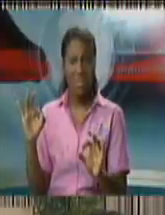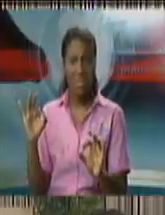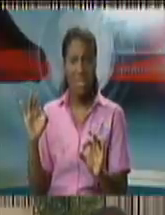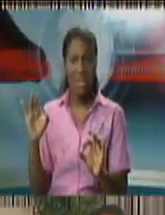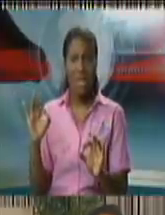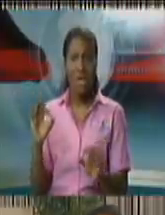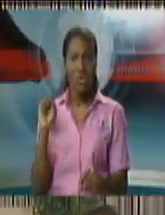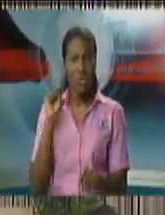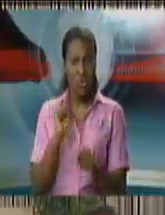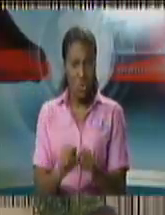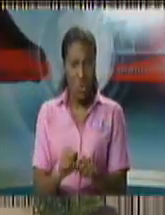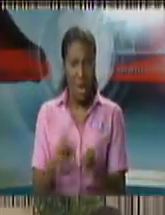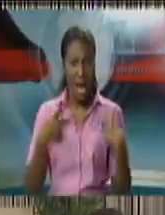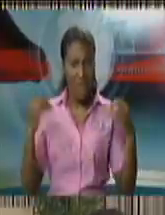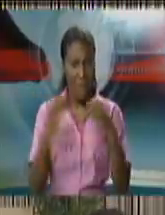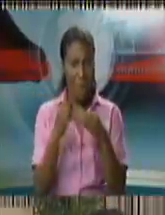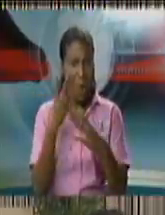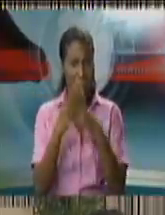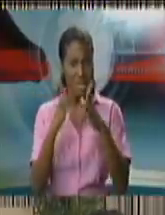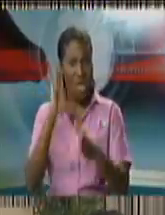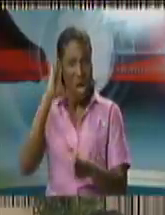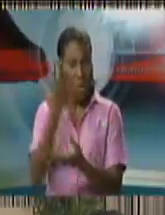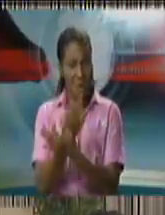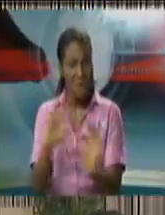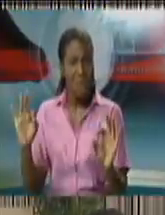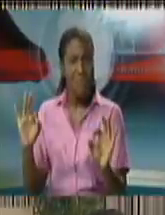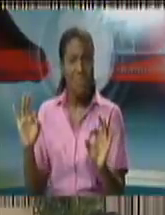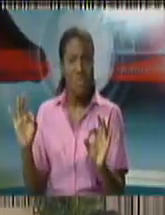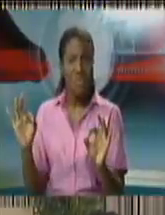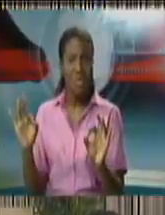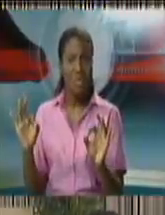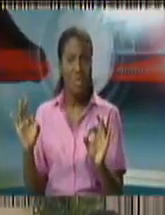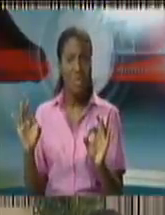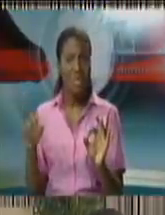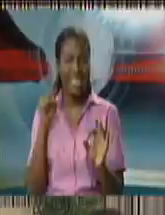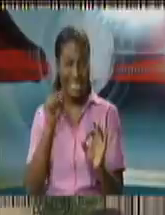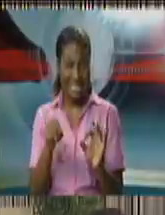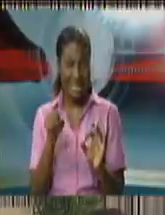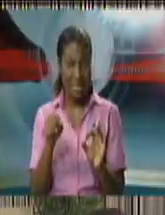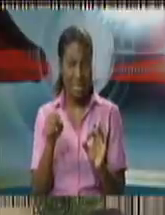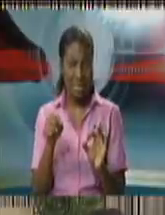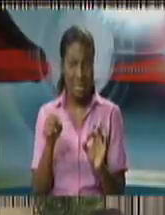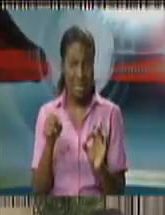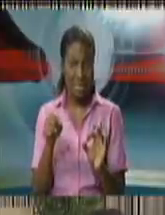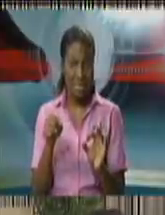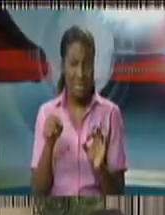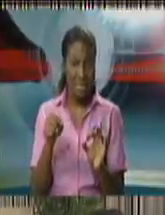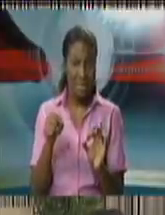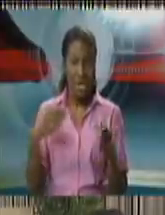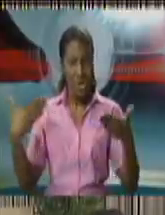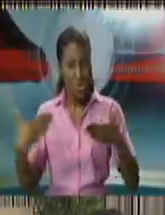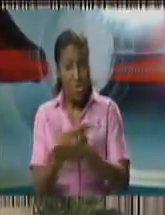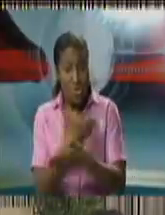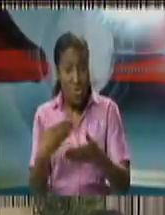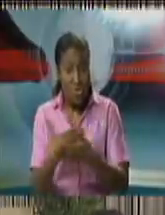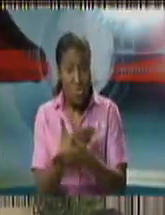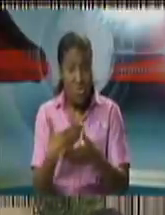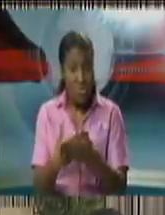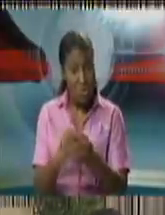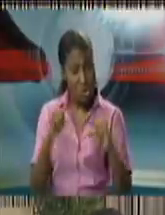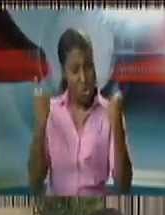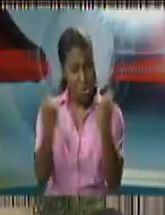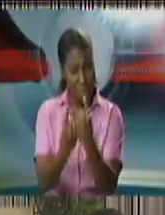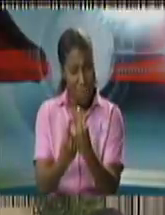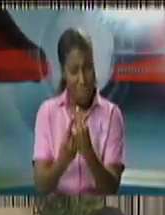does that include that or is it a new you know in terms of categories that you explained